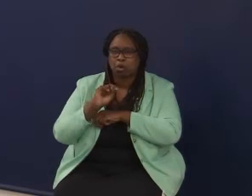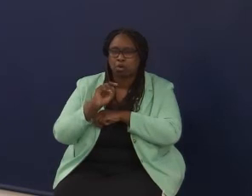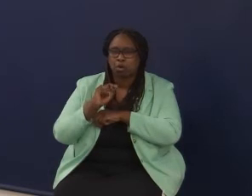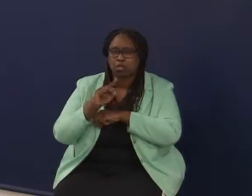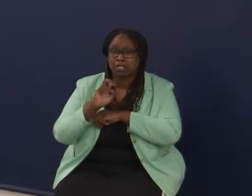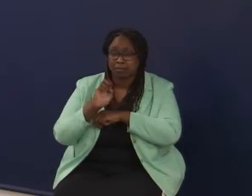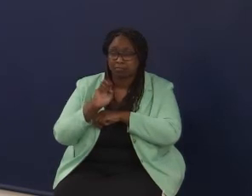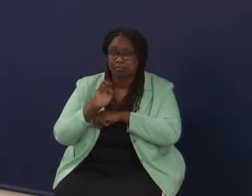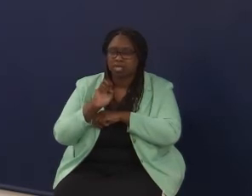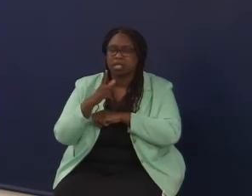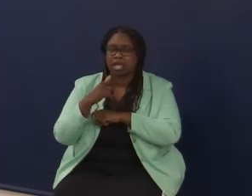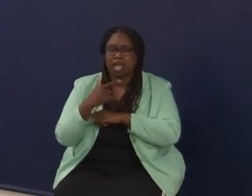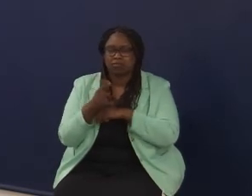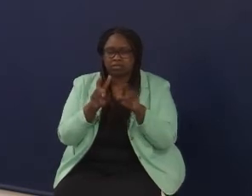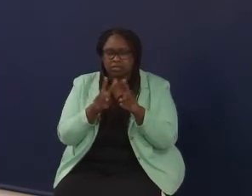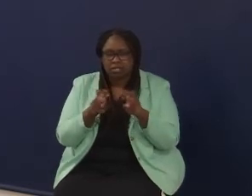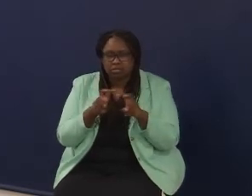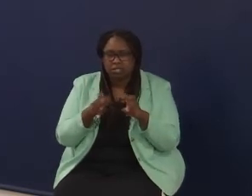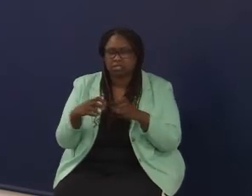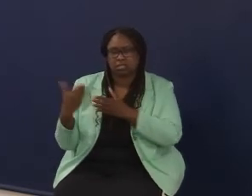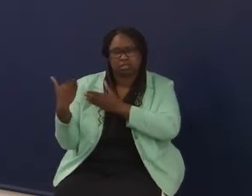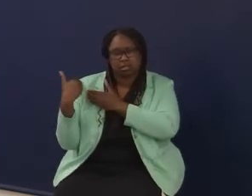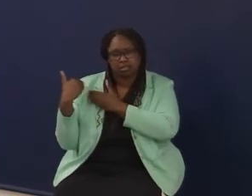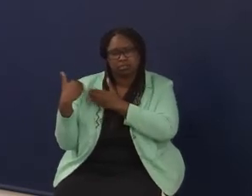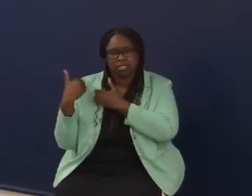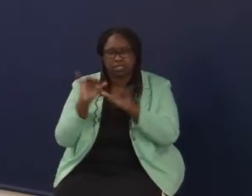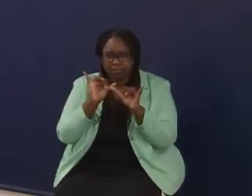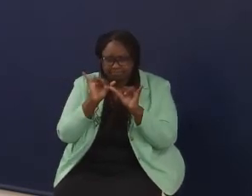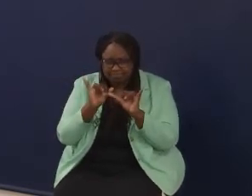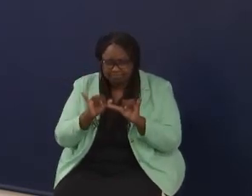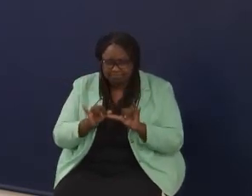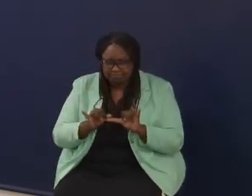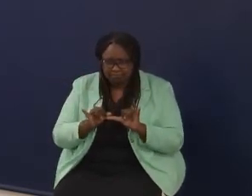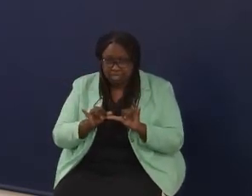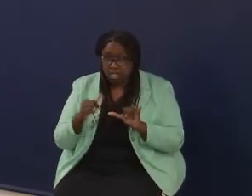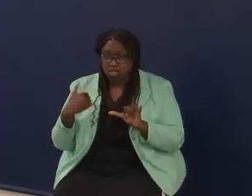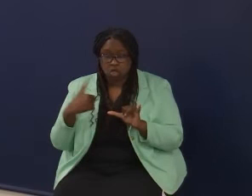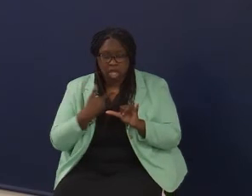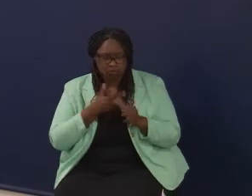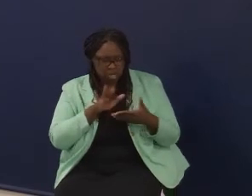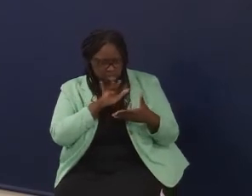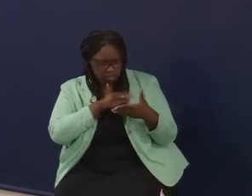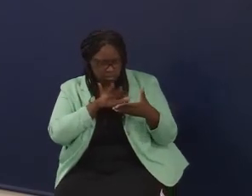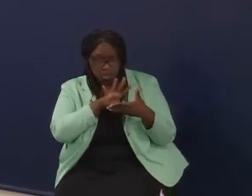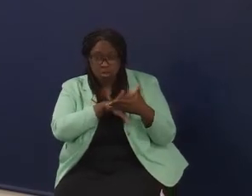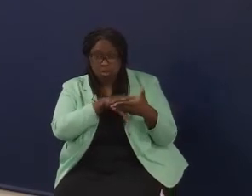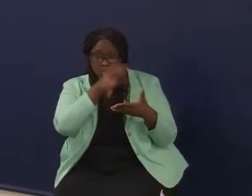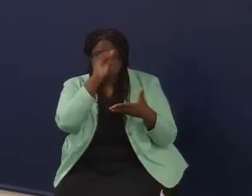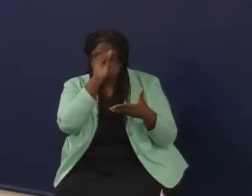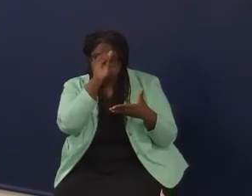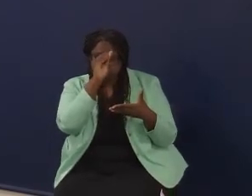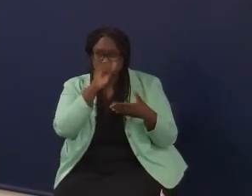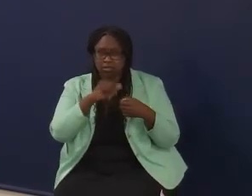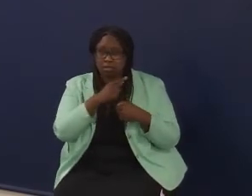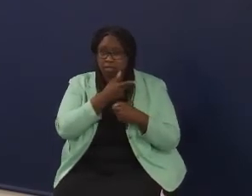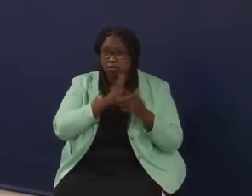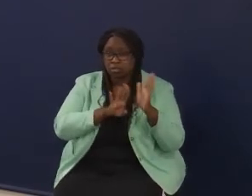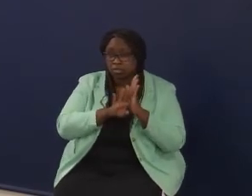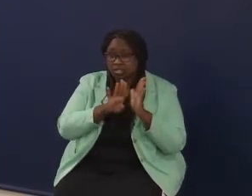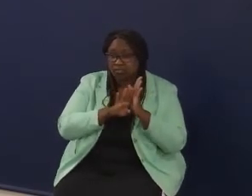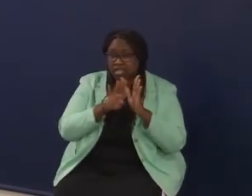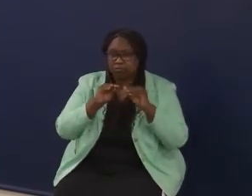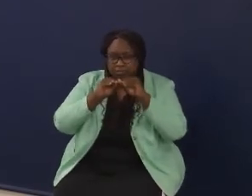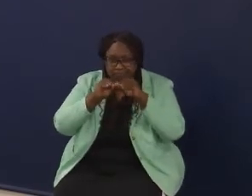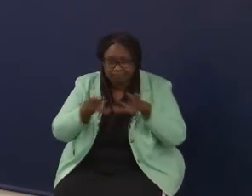of assessment and accountability and the dimensions of assessment and accountability. I think learning from that, and I know that they're going to bubble up learning from that and send your way